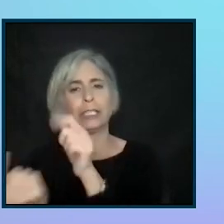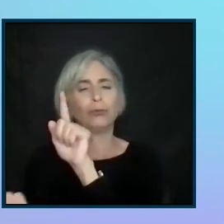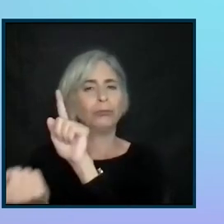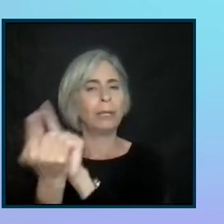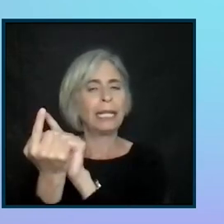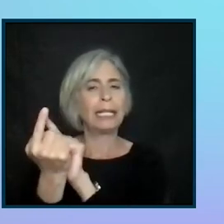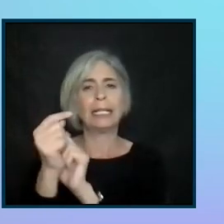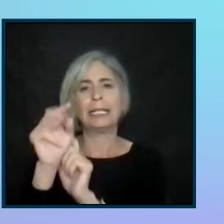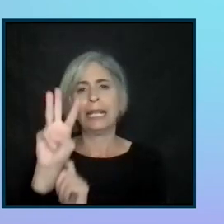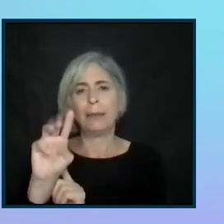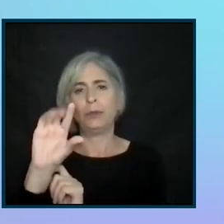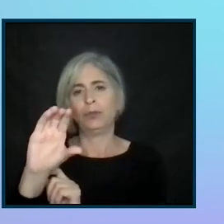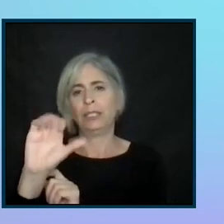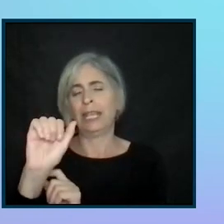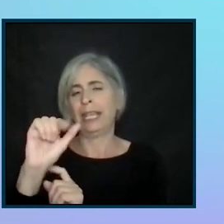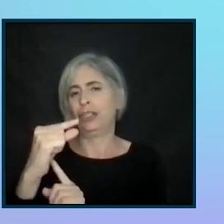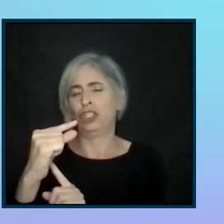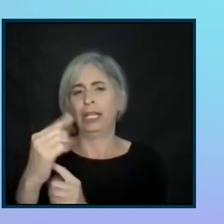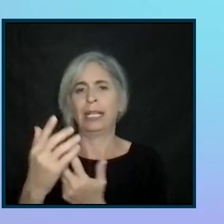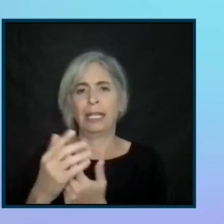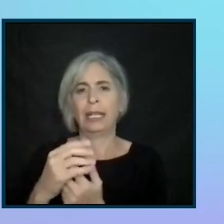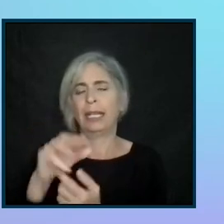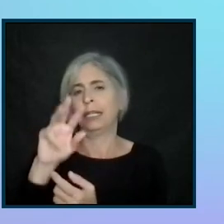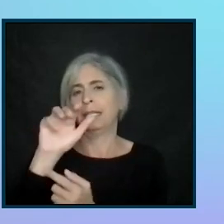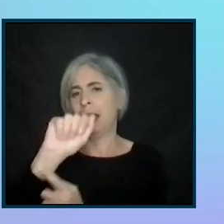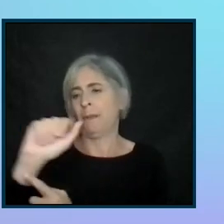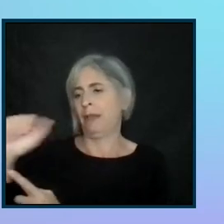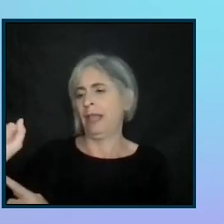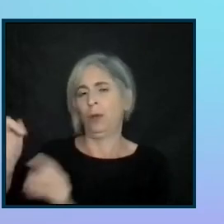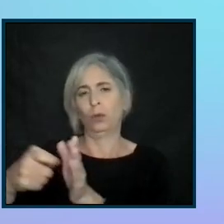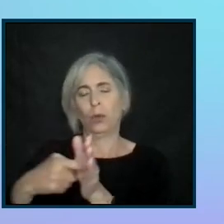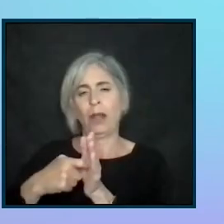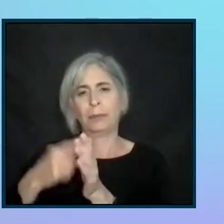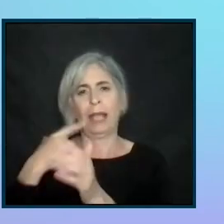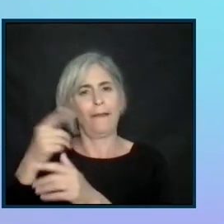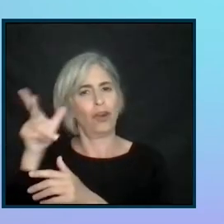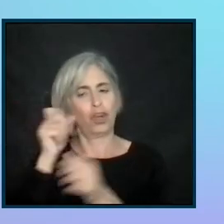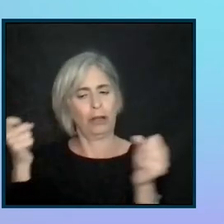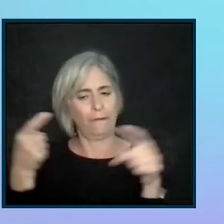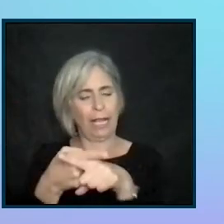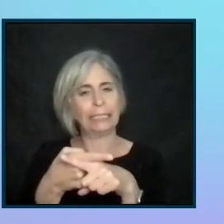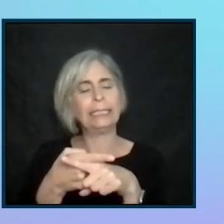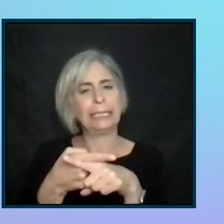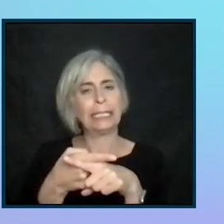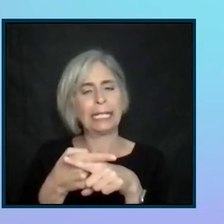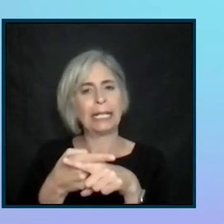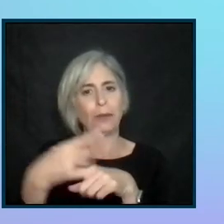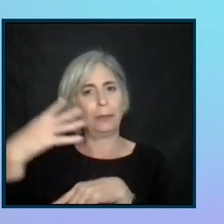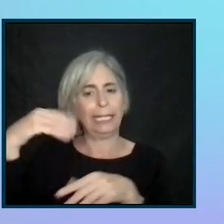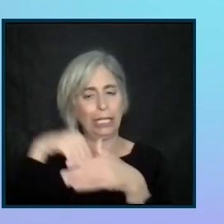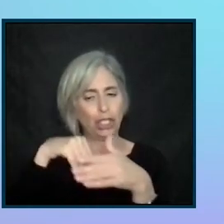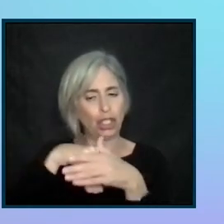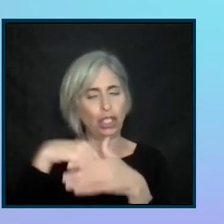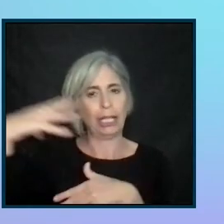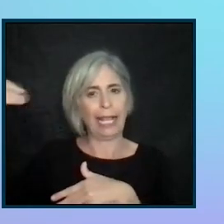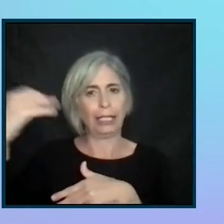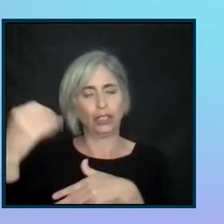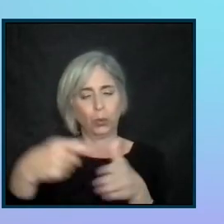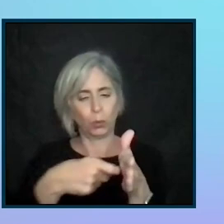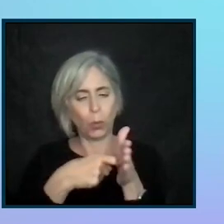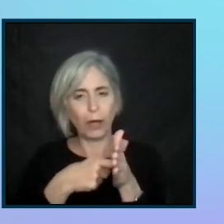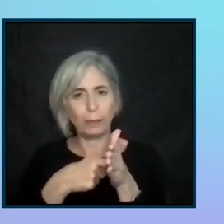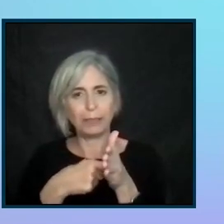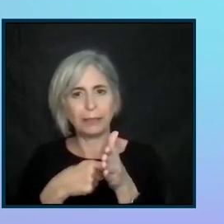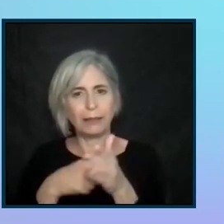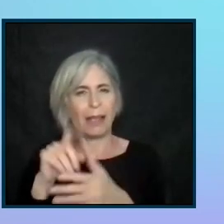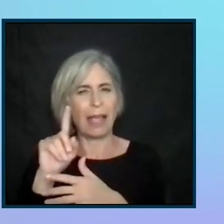WCAG 2.0 AA requirements? I've heard conflicting results about internal and external requirements. Or I think